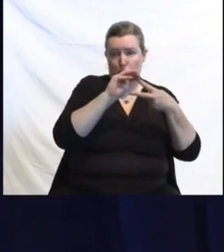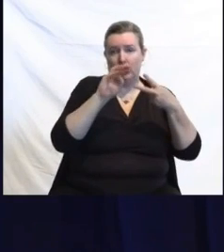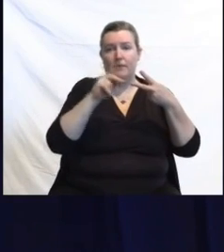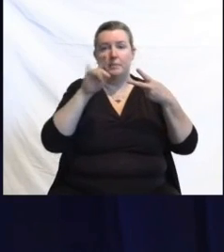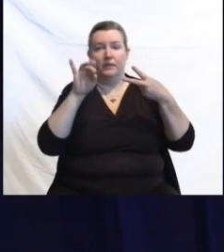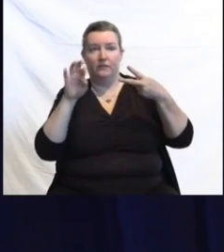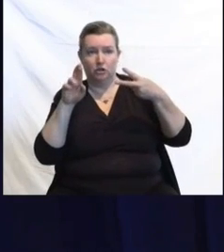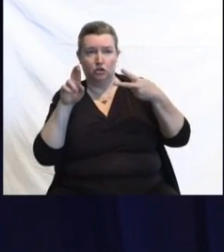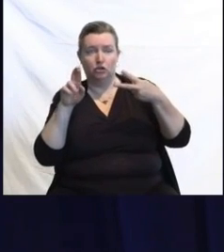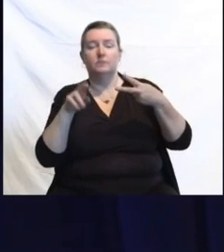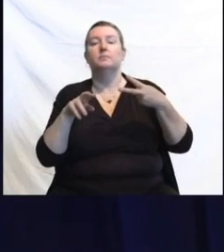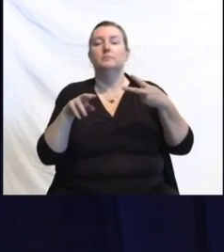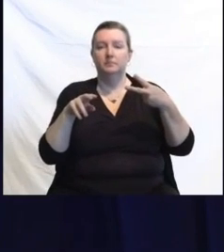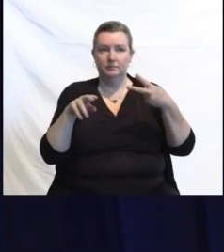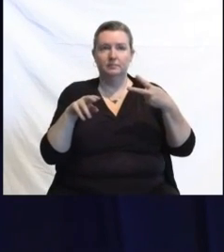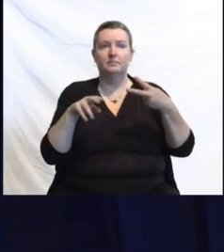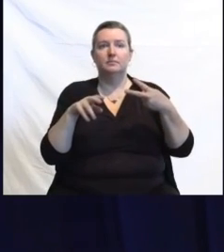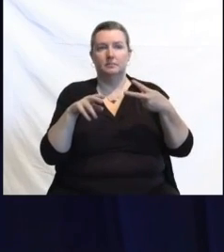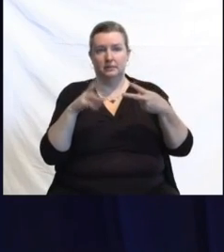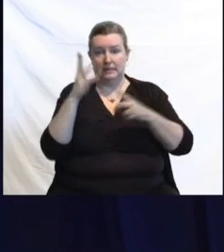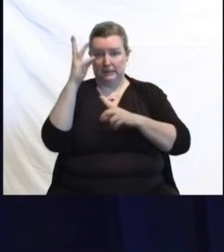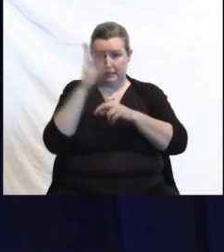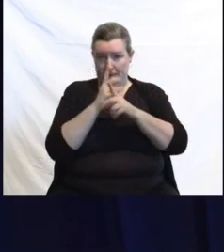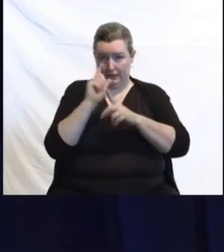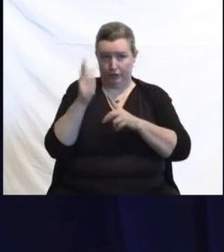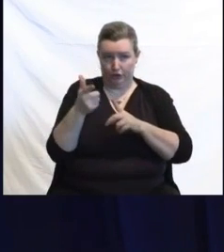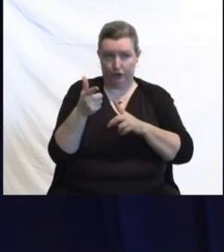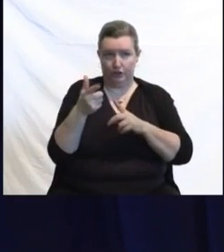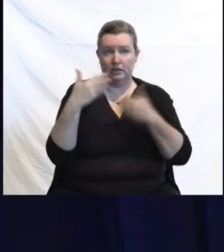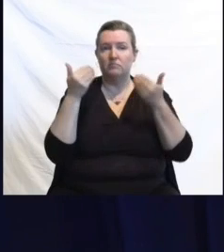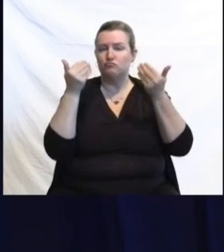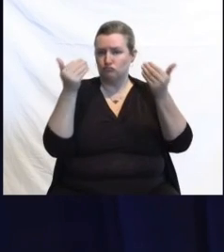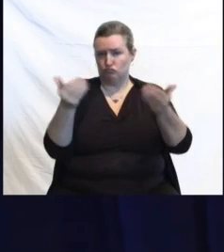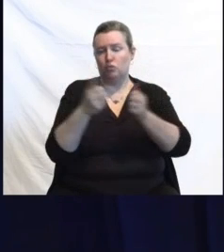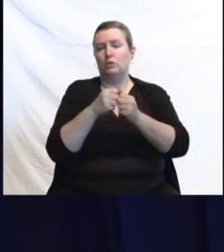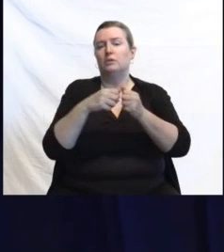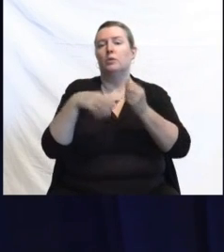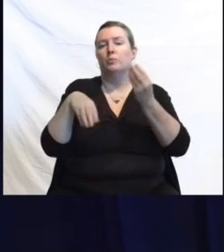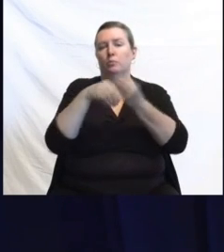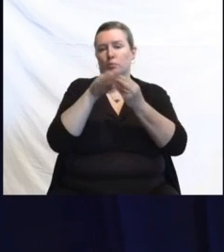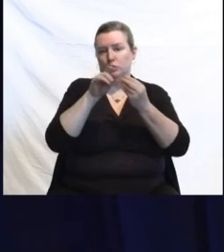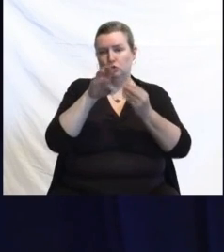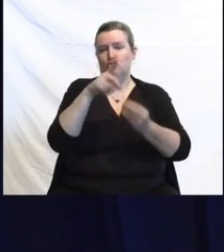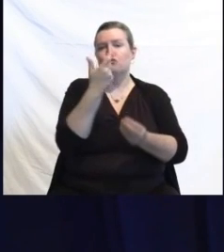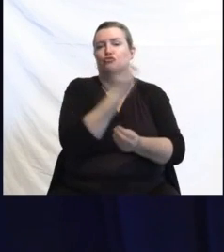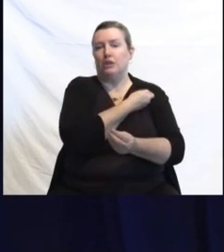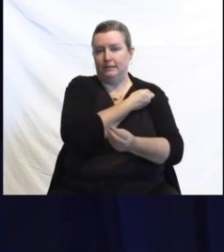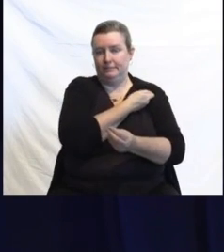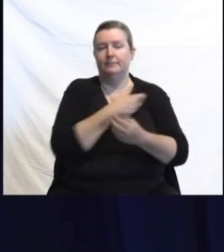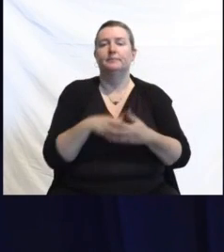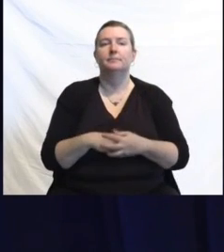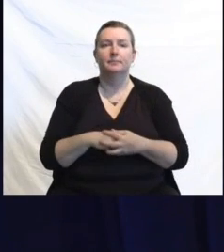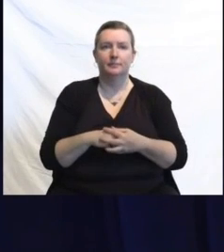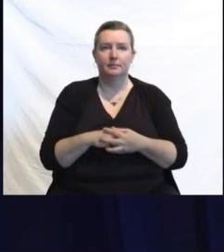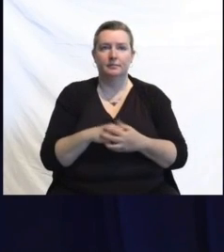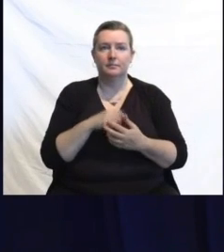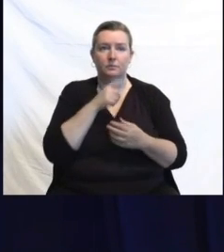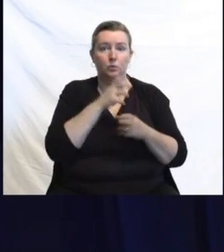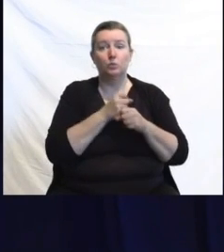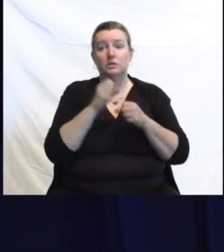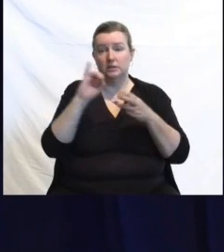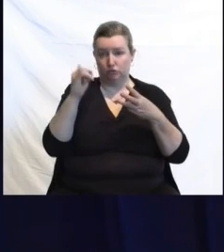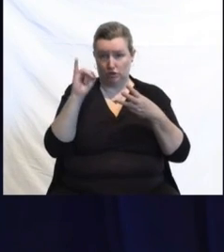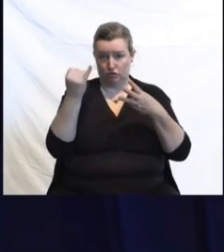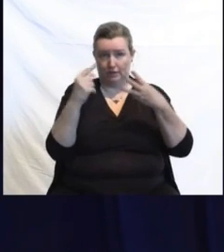booster dose six months after completing their primary two-dose series. All those who receive J&J vaccine continue to be